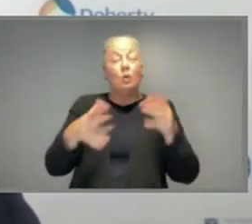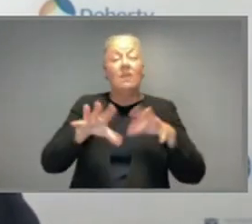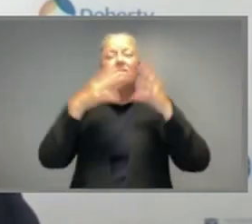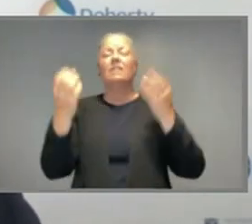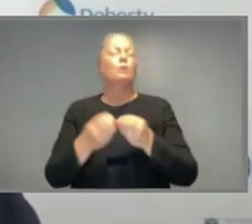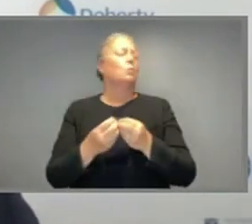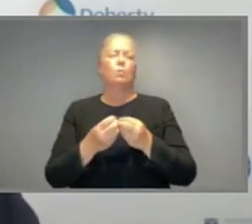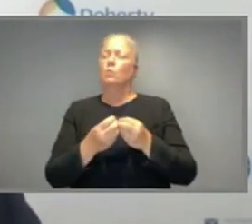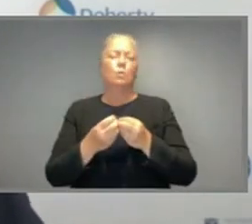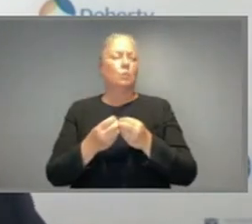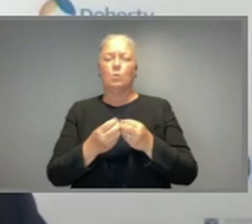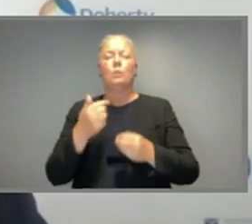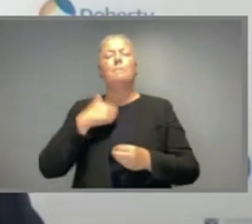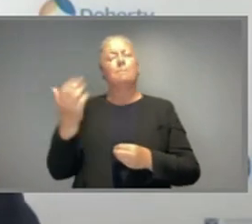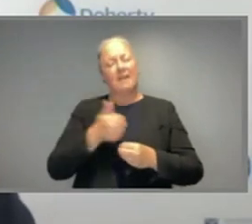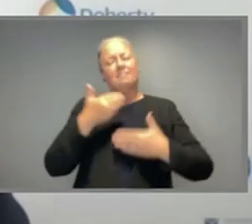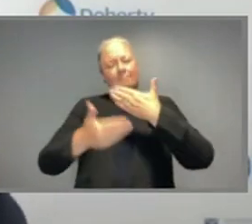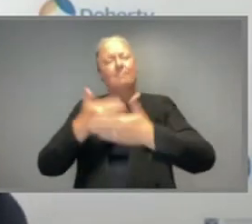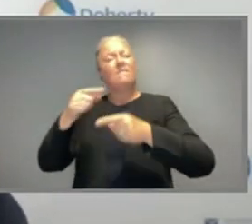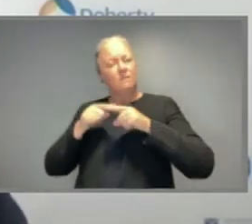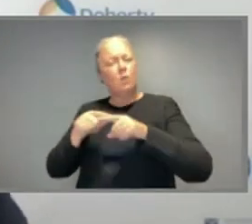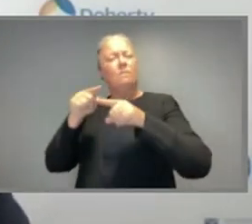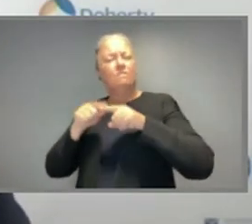public health and social measures. Next slide, please.